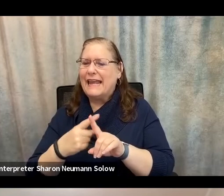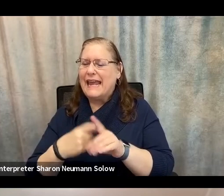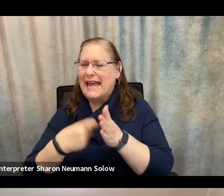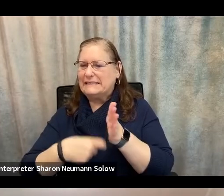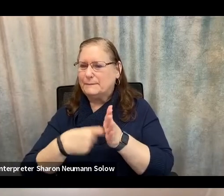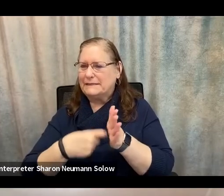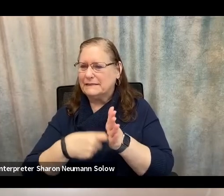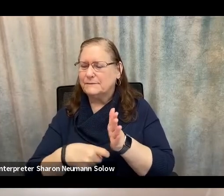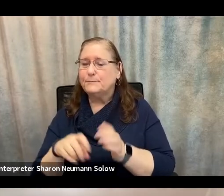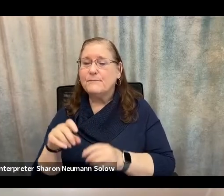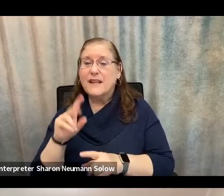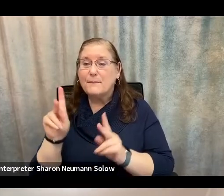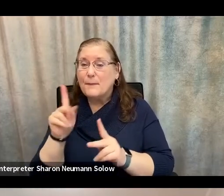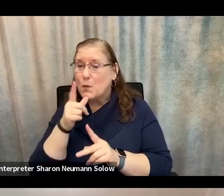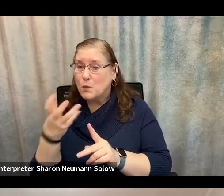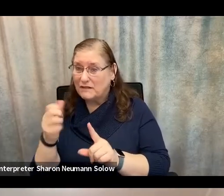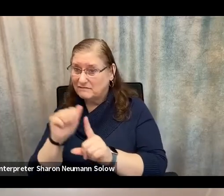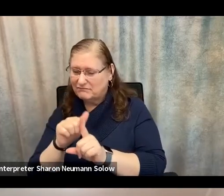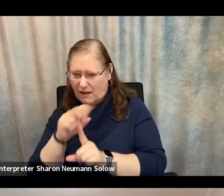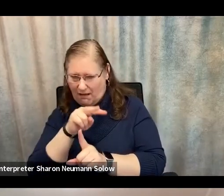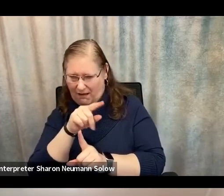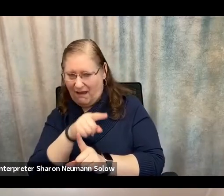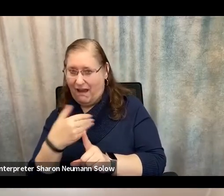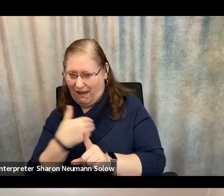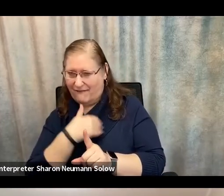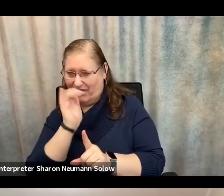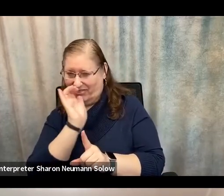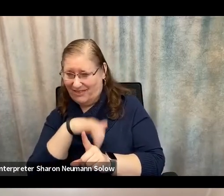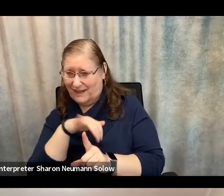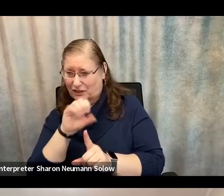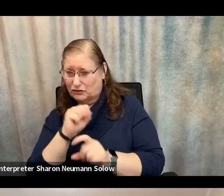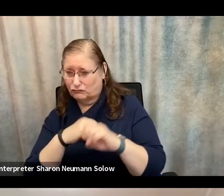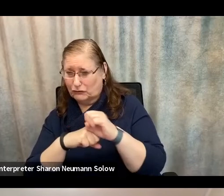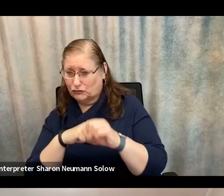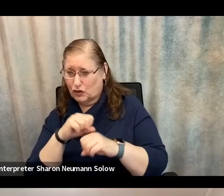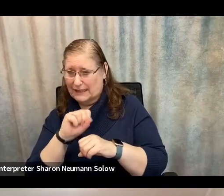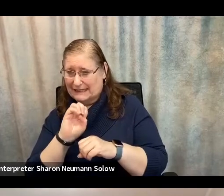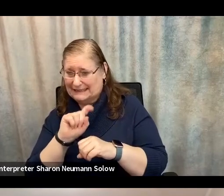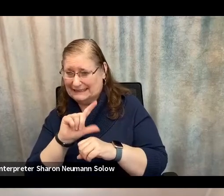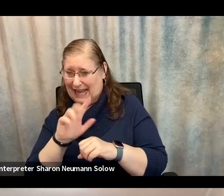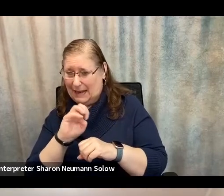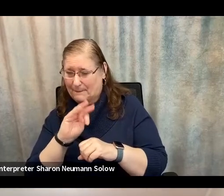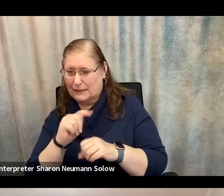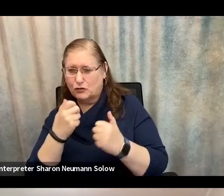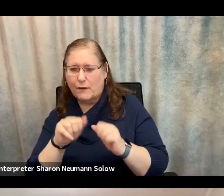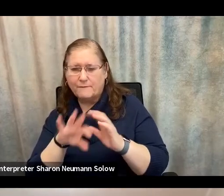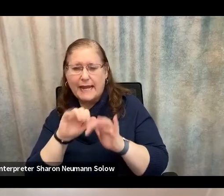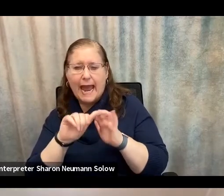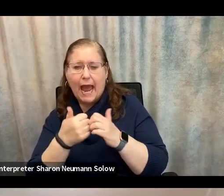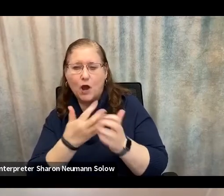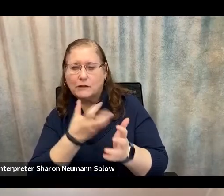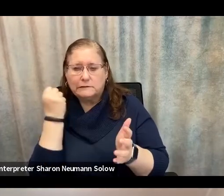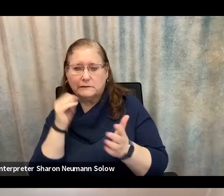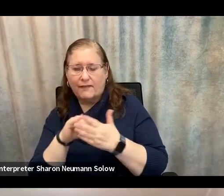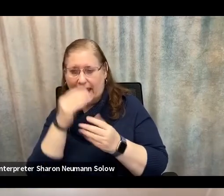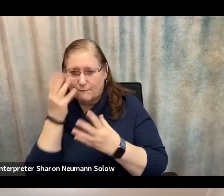And fraudsters, again, will look to people who have structured settlements and find ways to potentially grab that information or get your